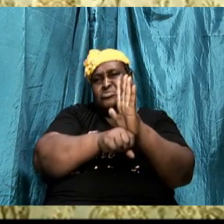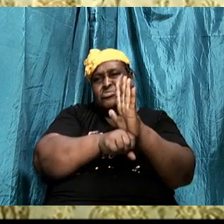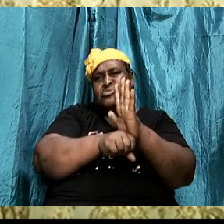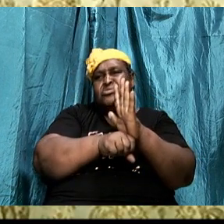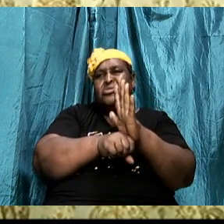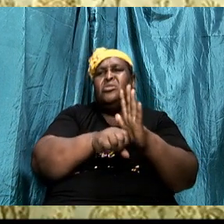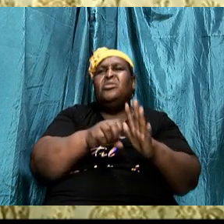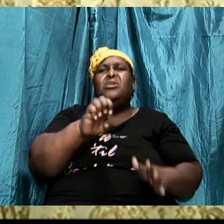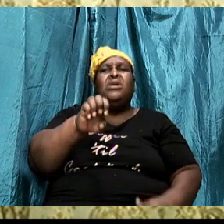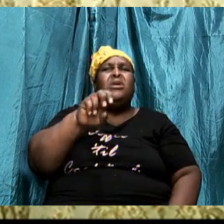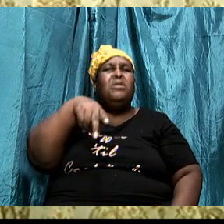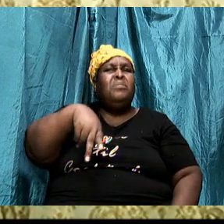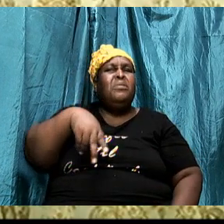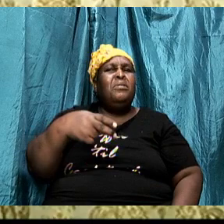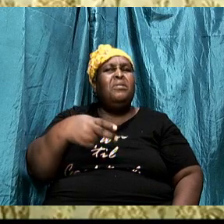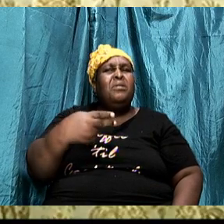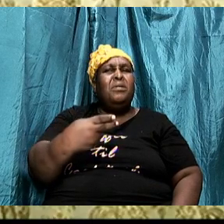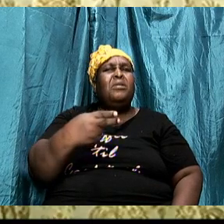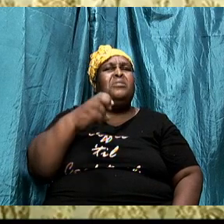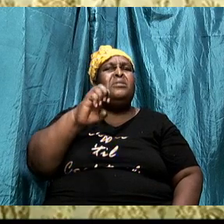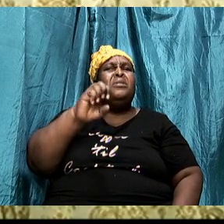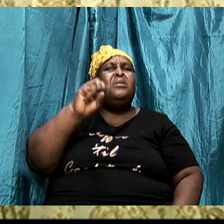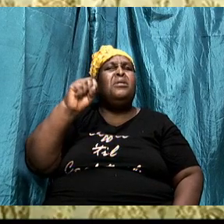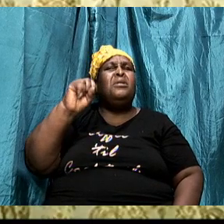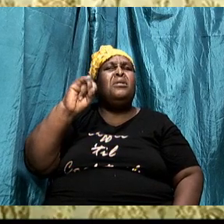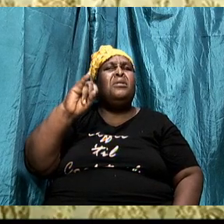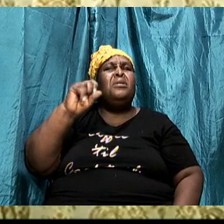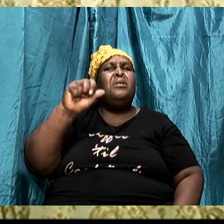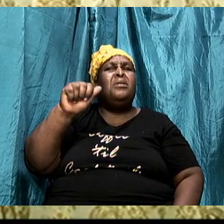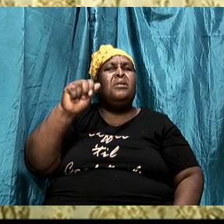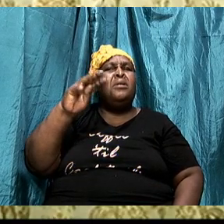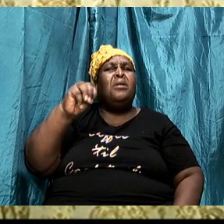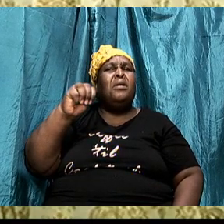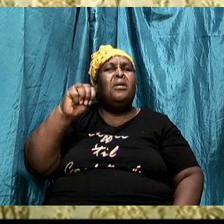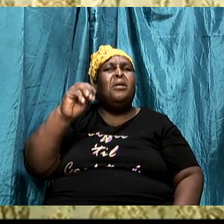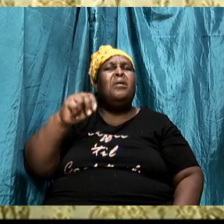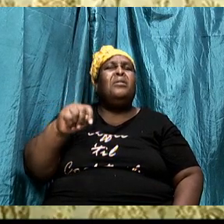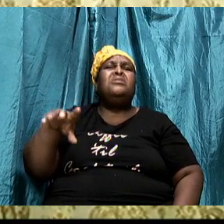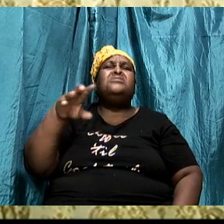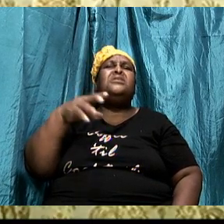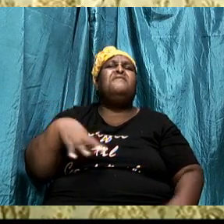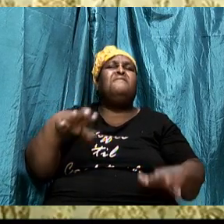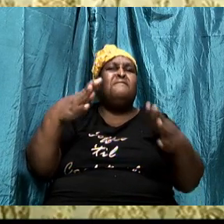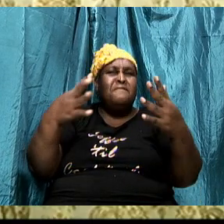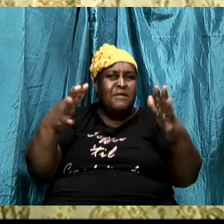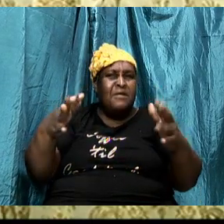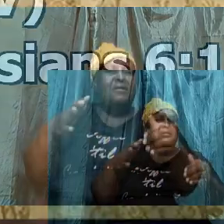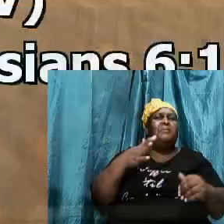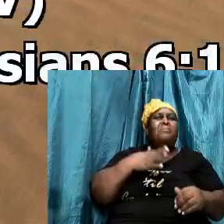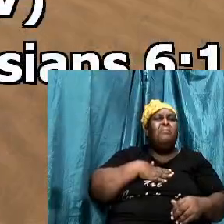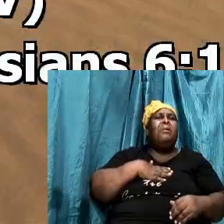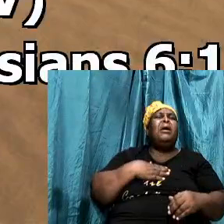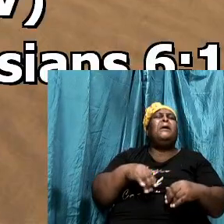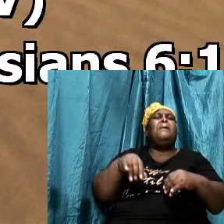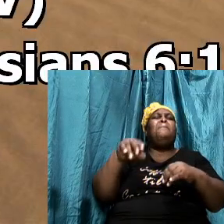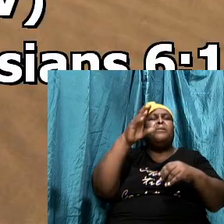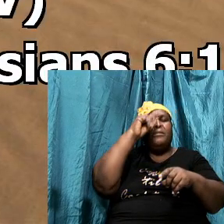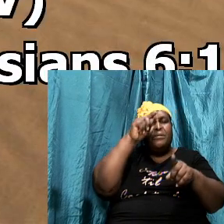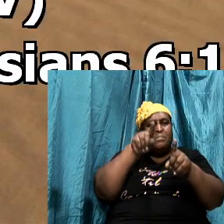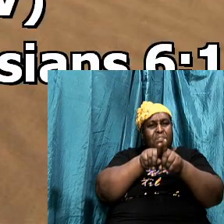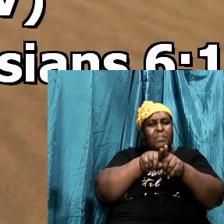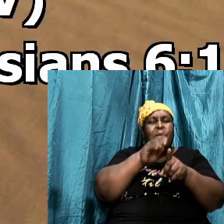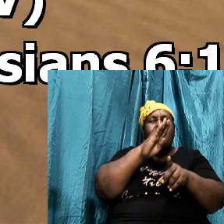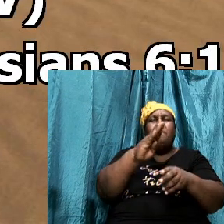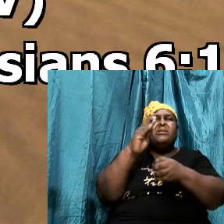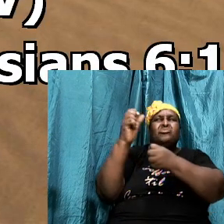verses 10 through to 12. It says, finally, my brethren, be strong